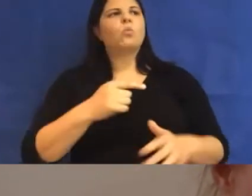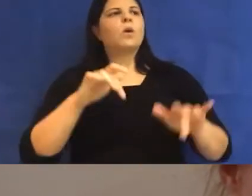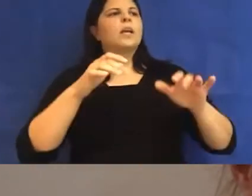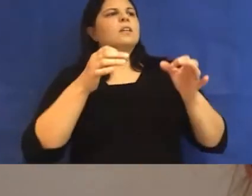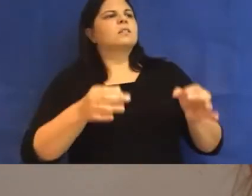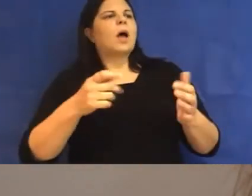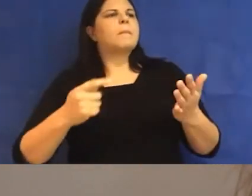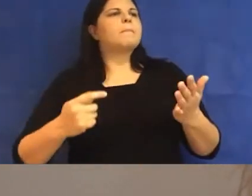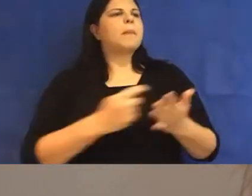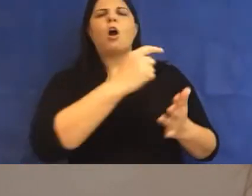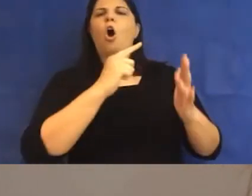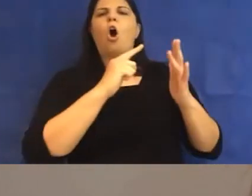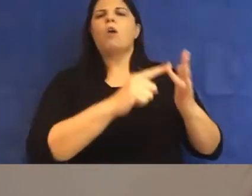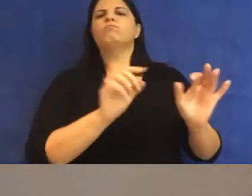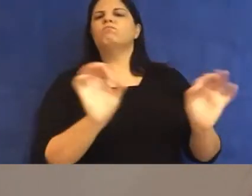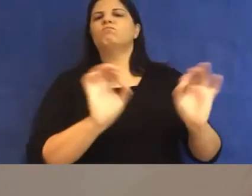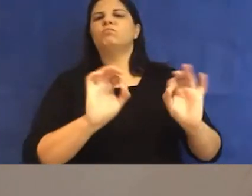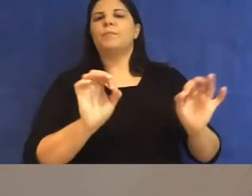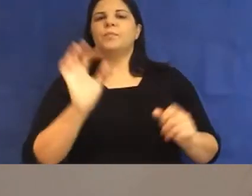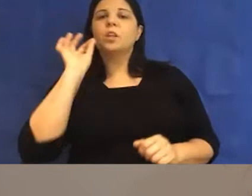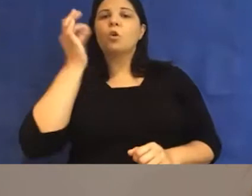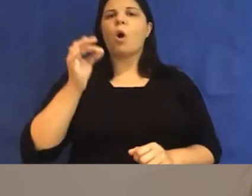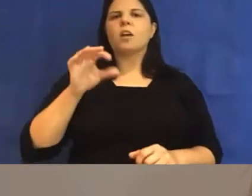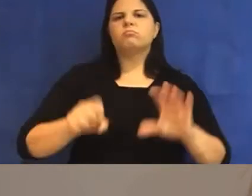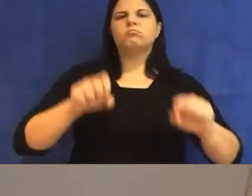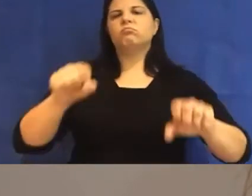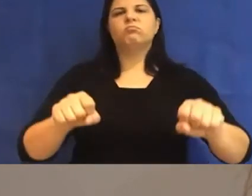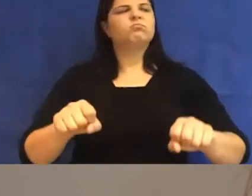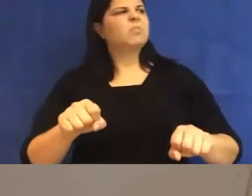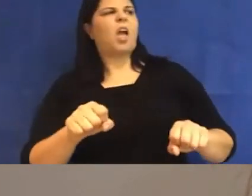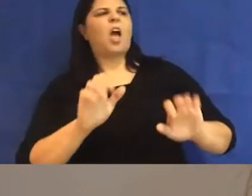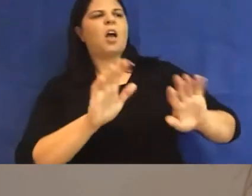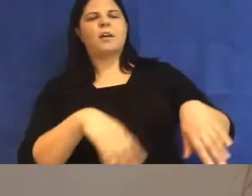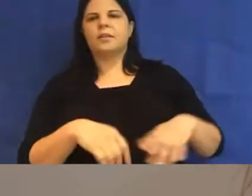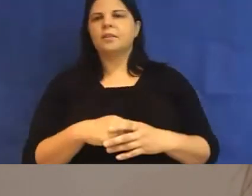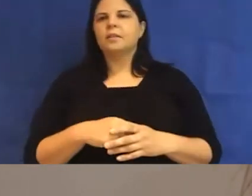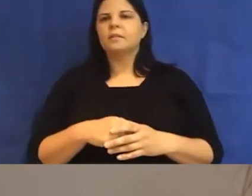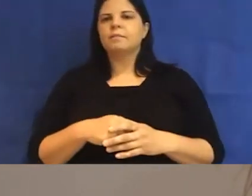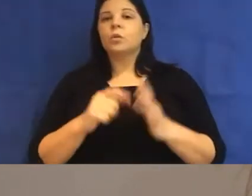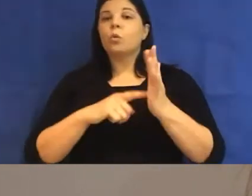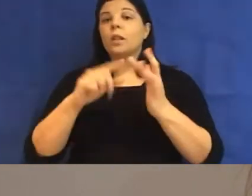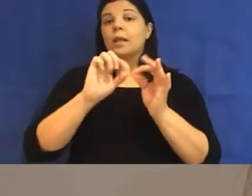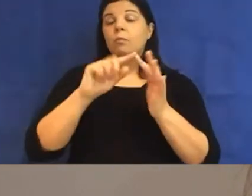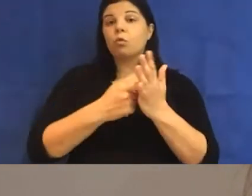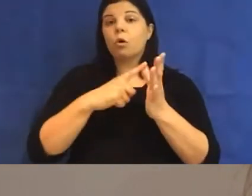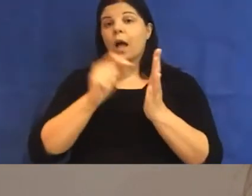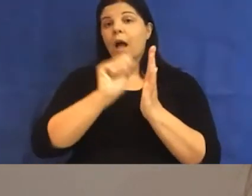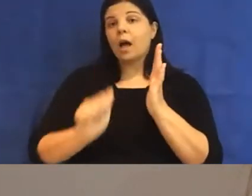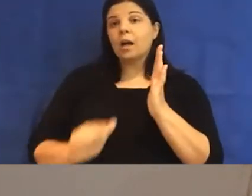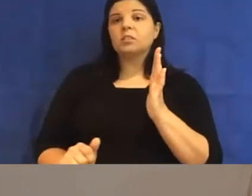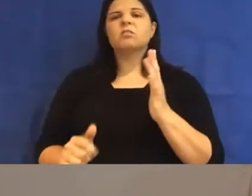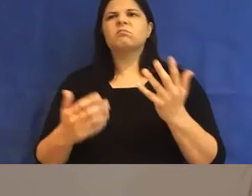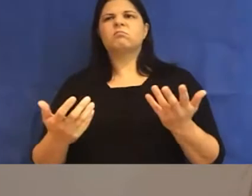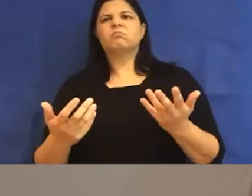not to the White Settler Academy, not to the liberal arts tradition that has shaped so many of us, not to the union officials who gave